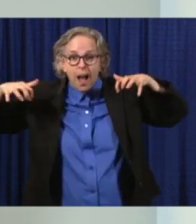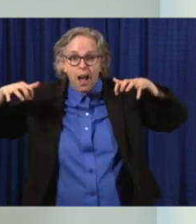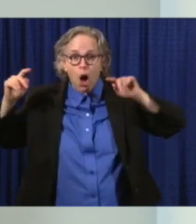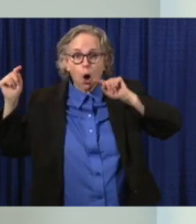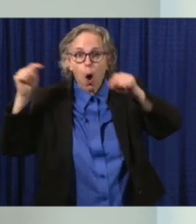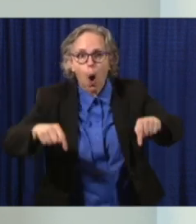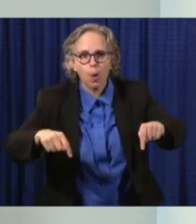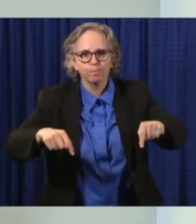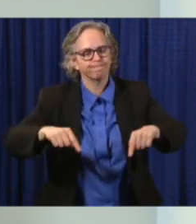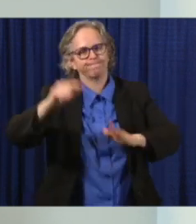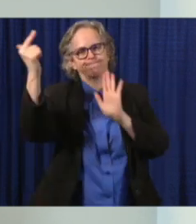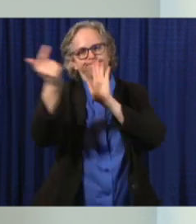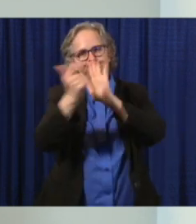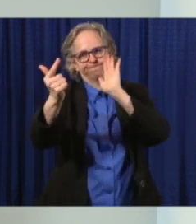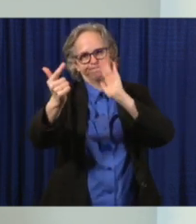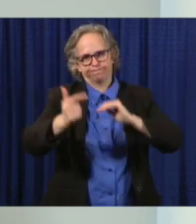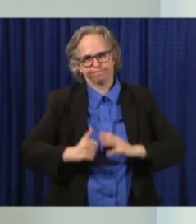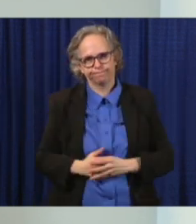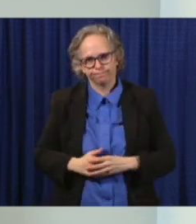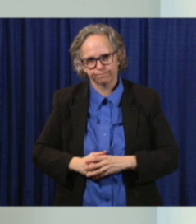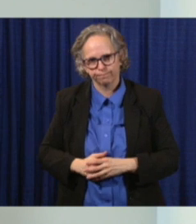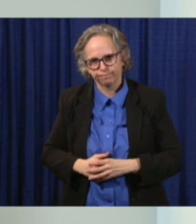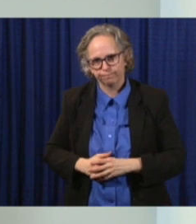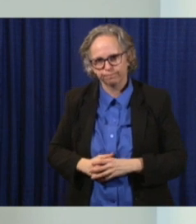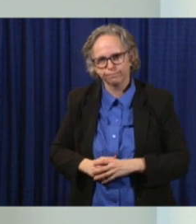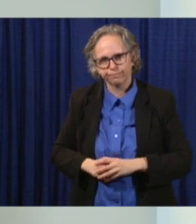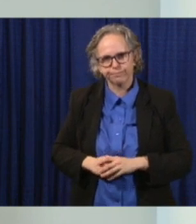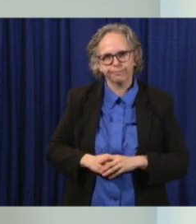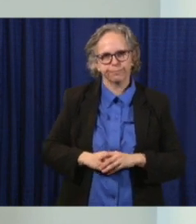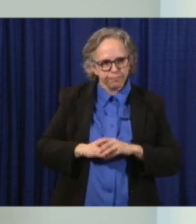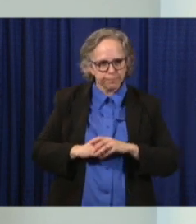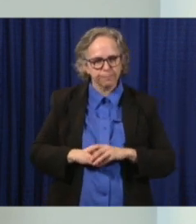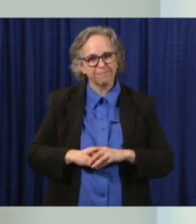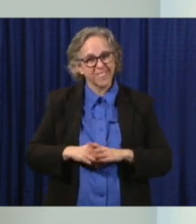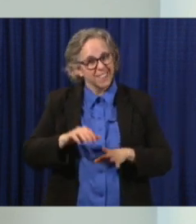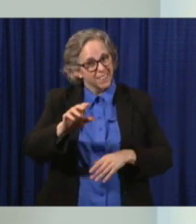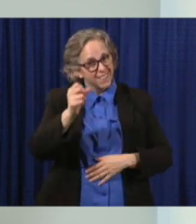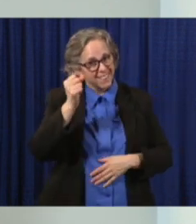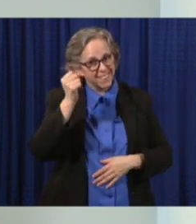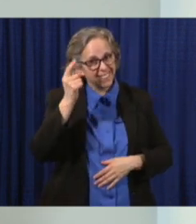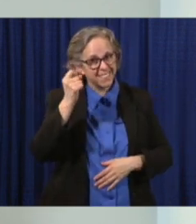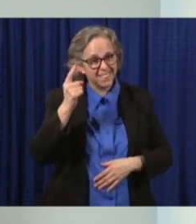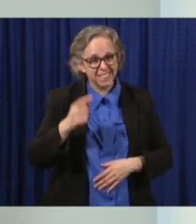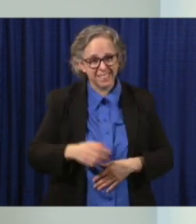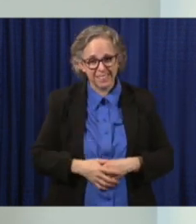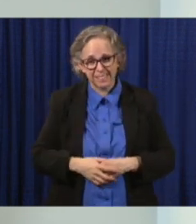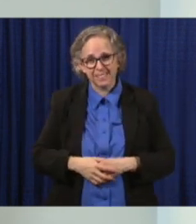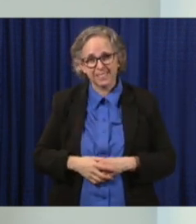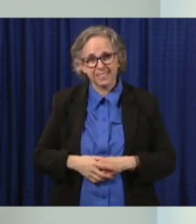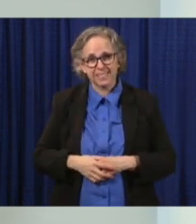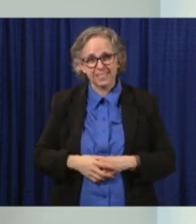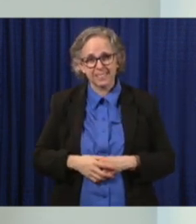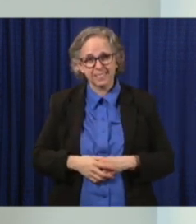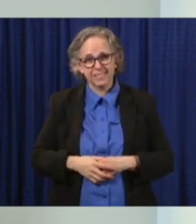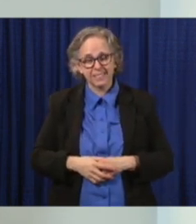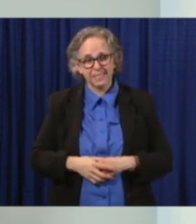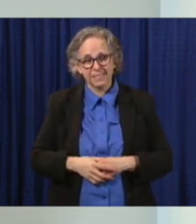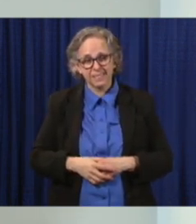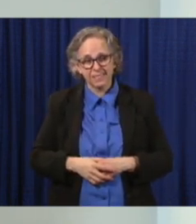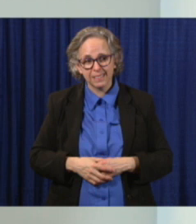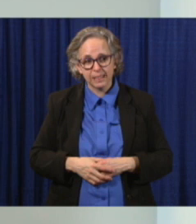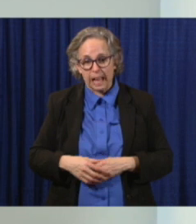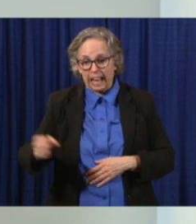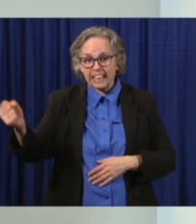prohibited. No spectators. I want to stress that this does not mean that casinos or